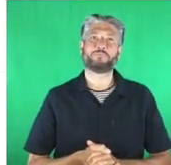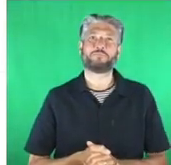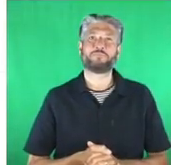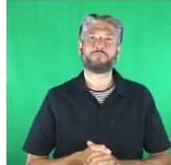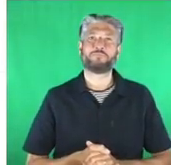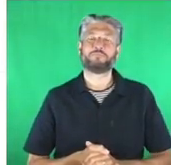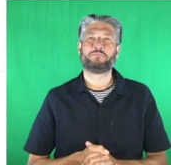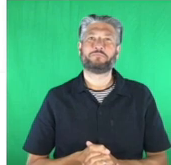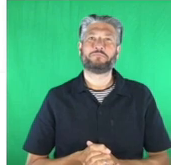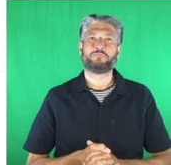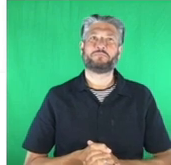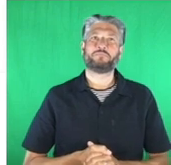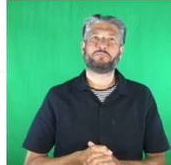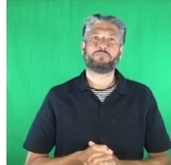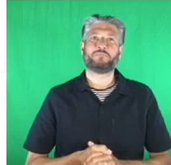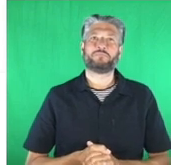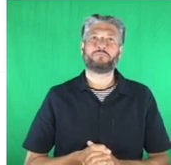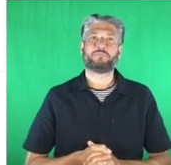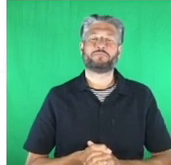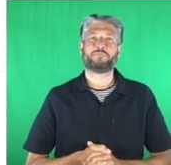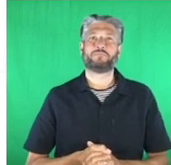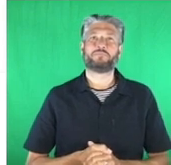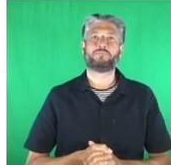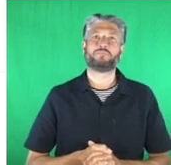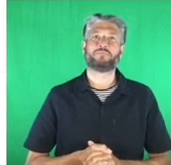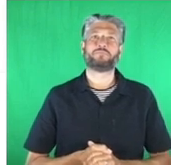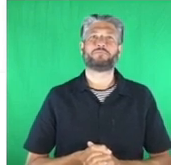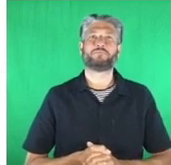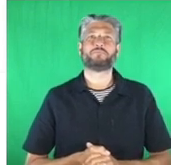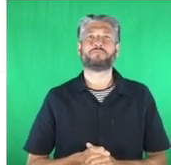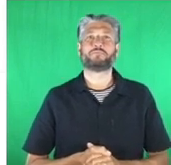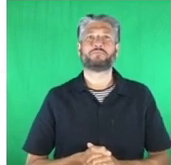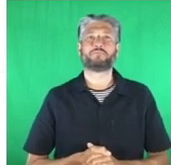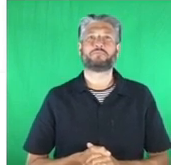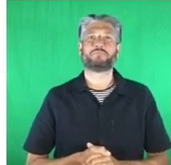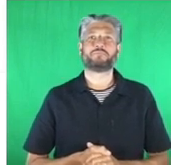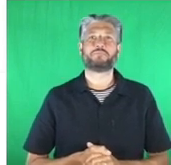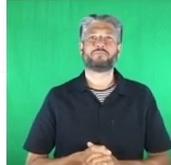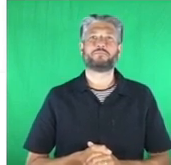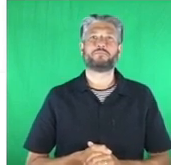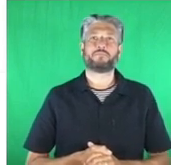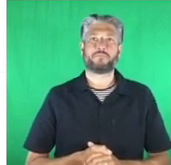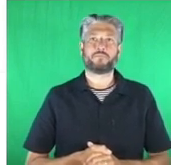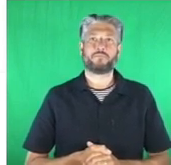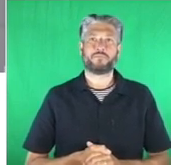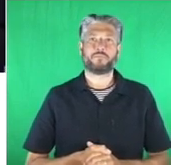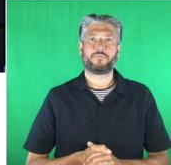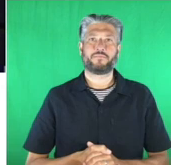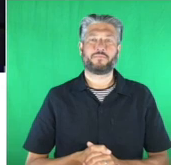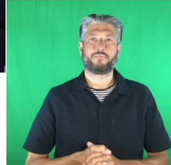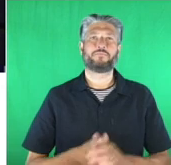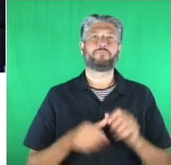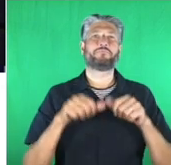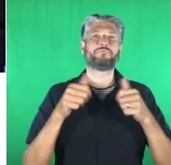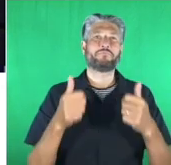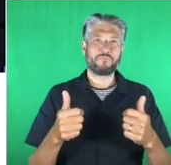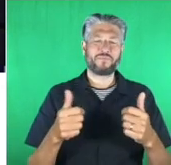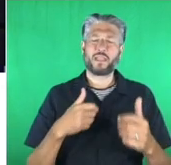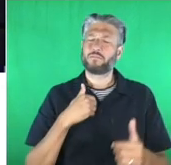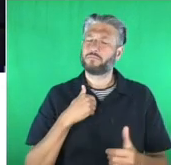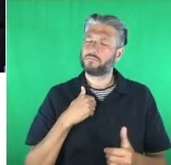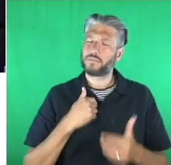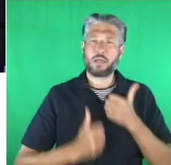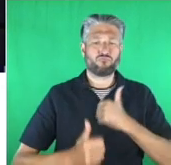diversity the worshipful company of information technologists lenovo microsoft and recite me i'm hugely proud of the